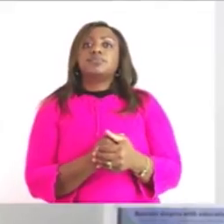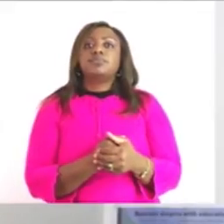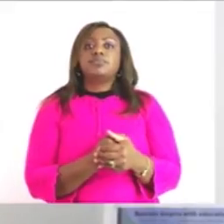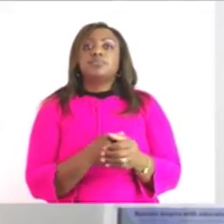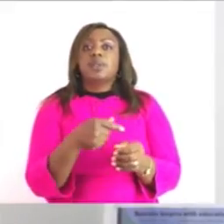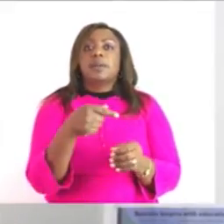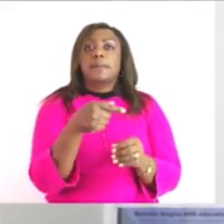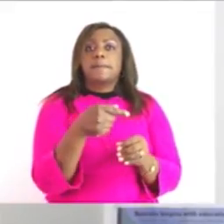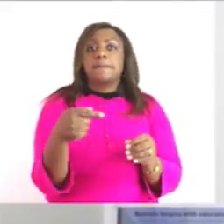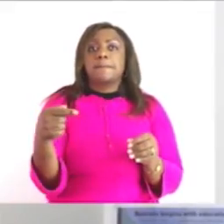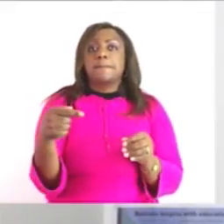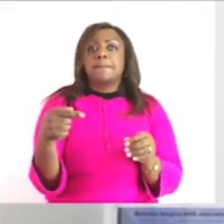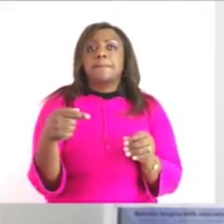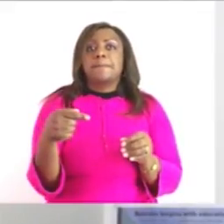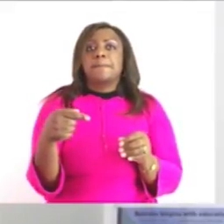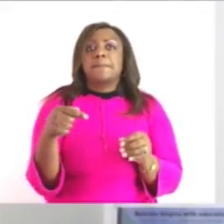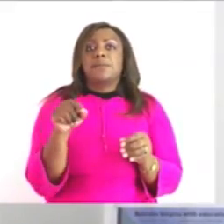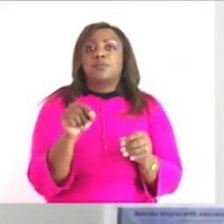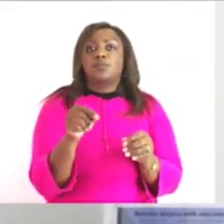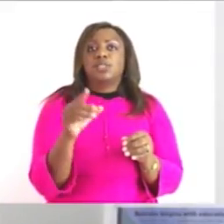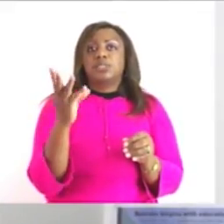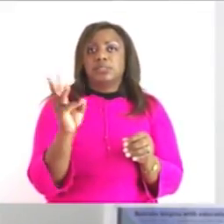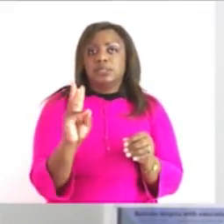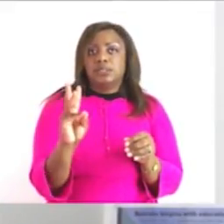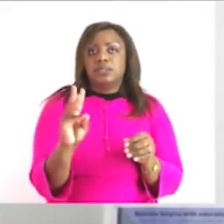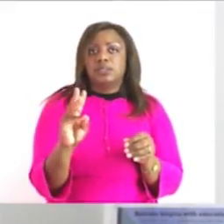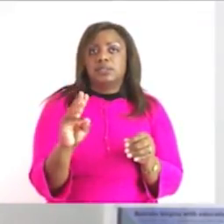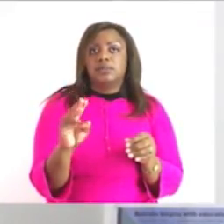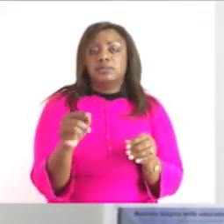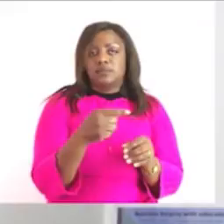and we say 14.6